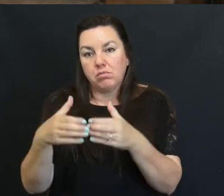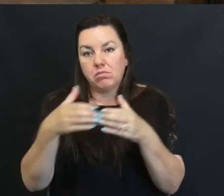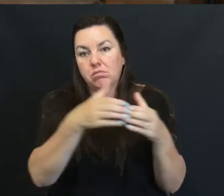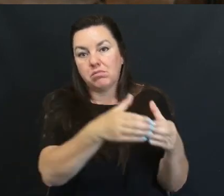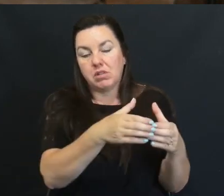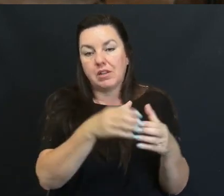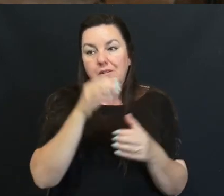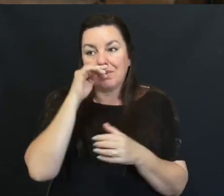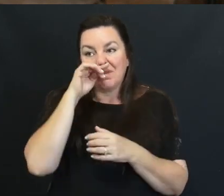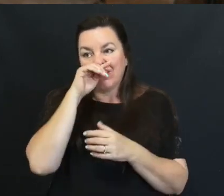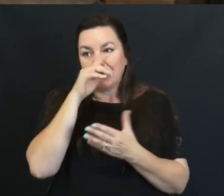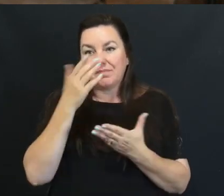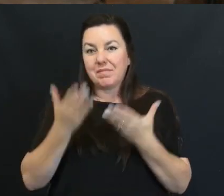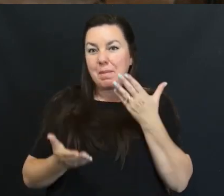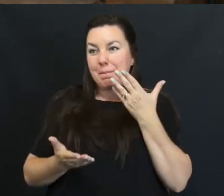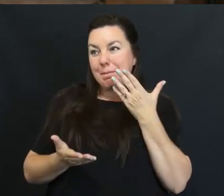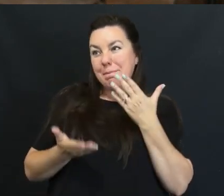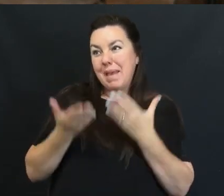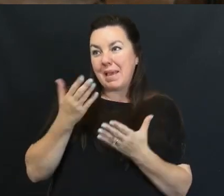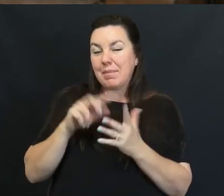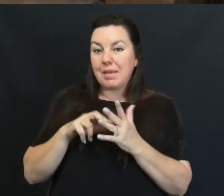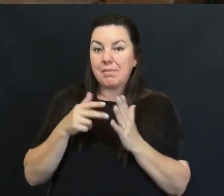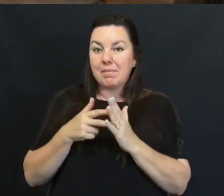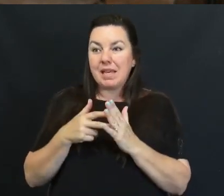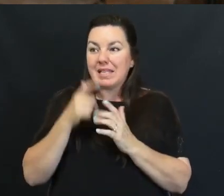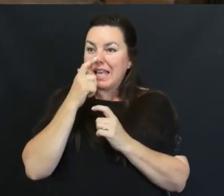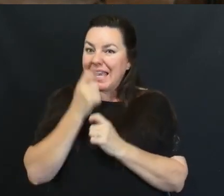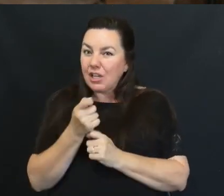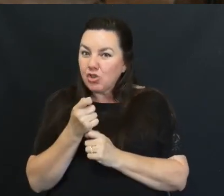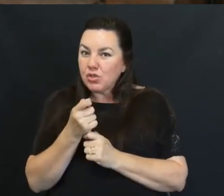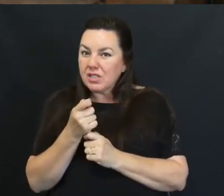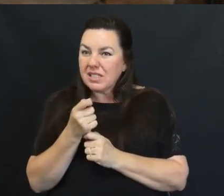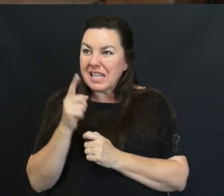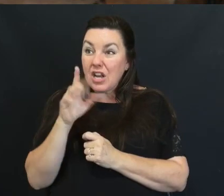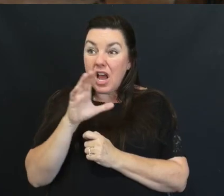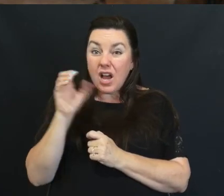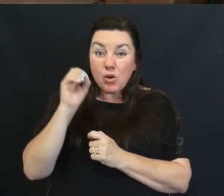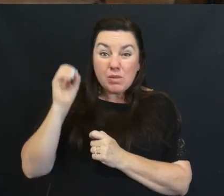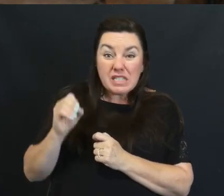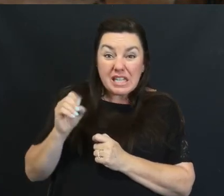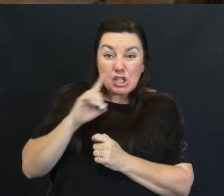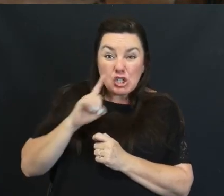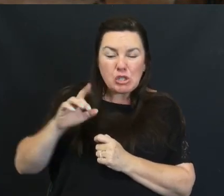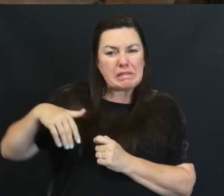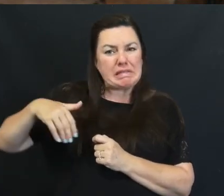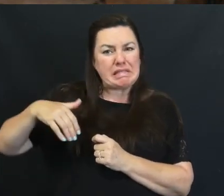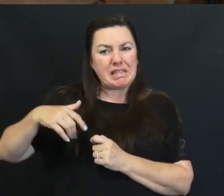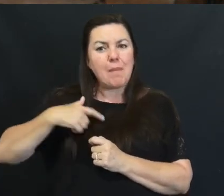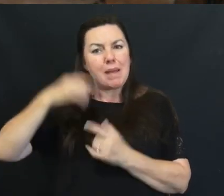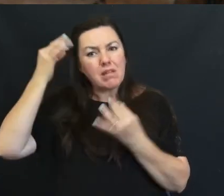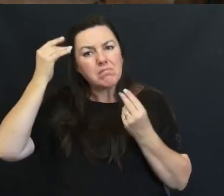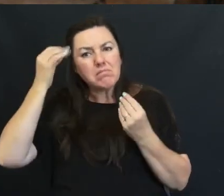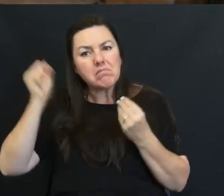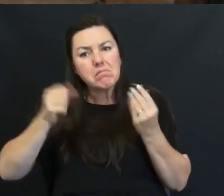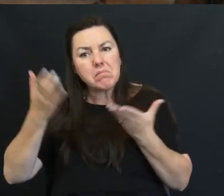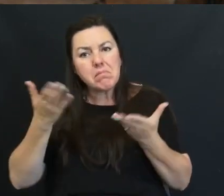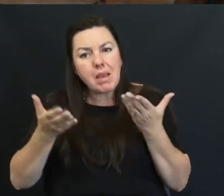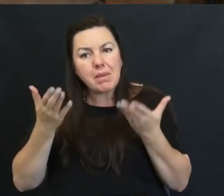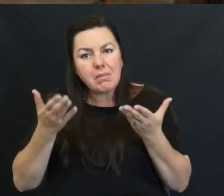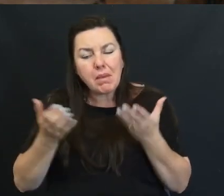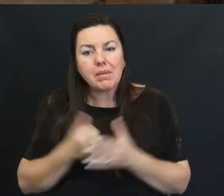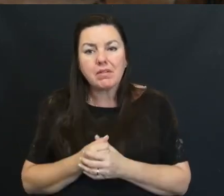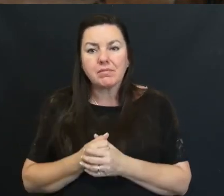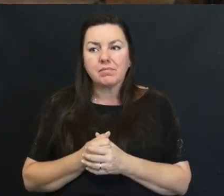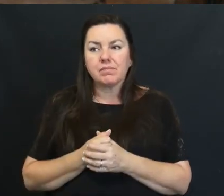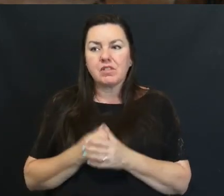Just Saying I Have An Interest But Not 100% Sure But I Willing To Think About It So That's Where That Is And It Give Us